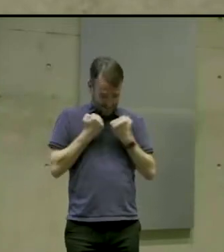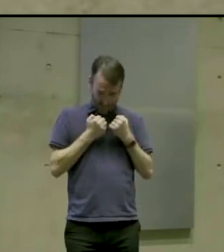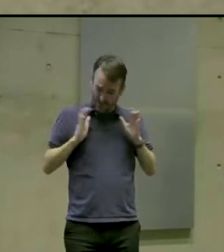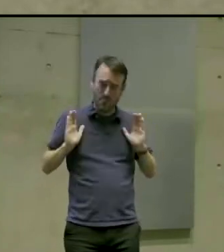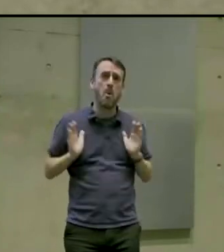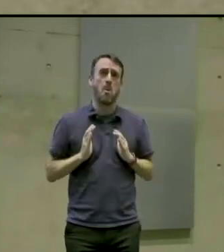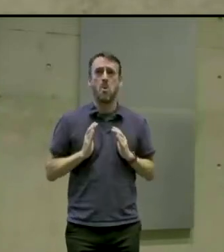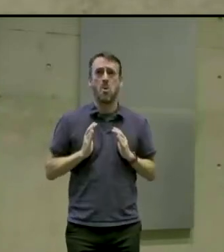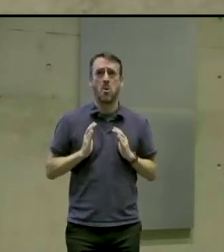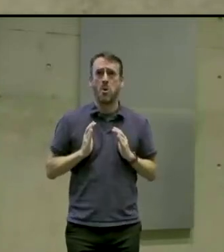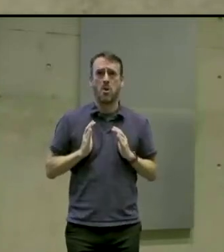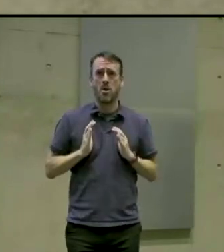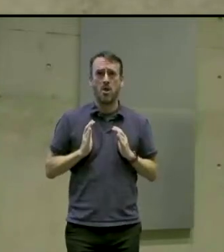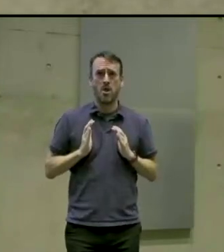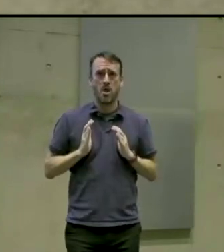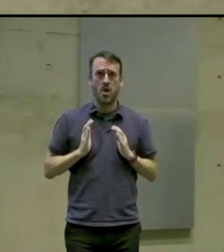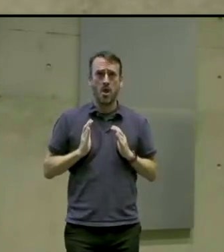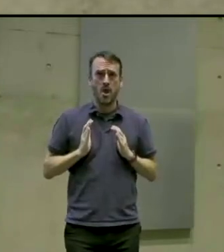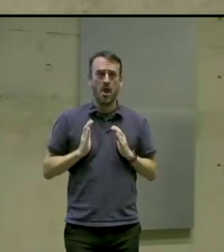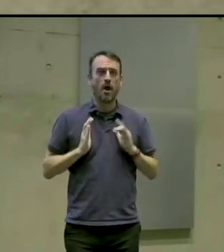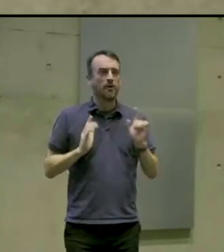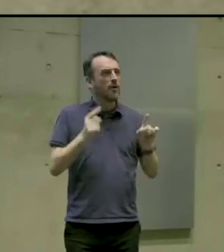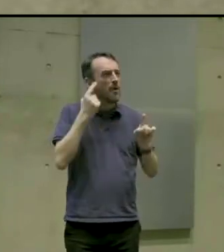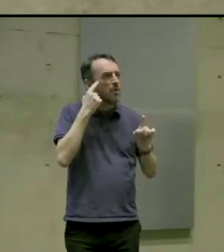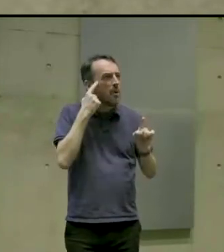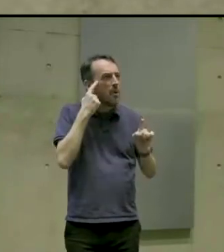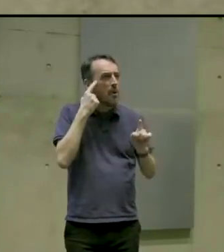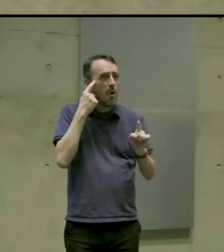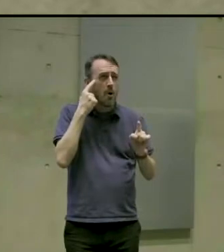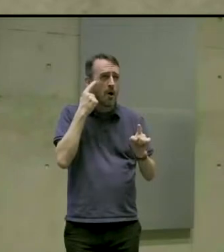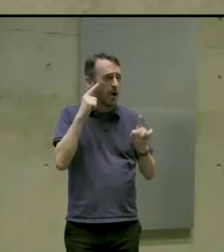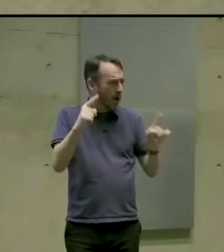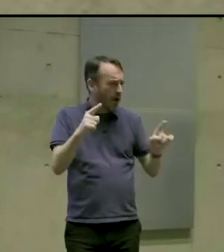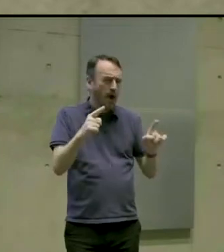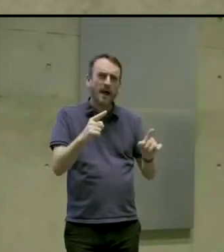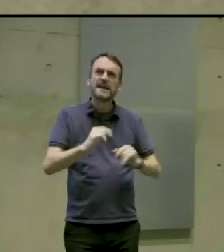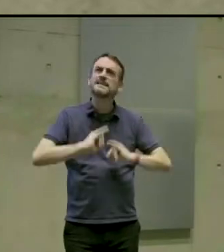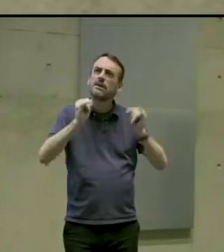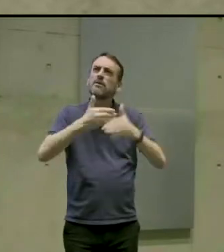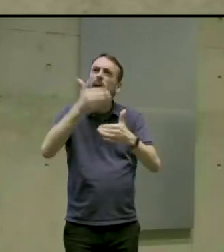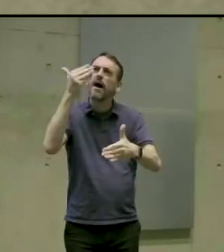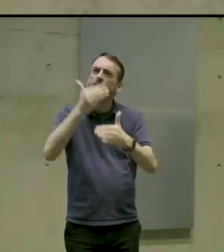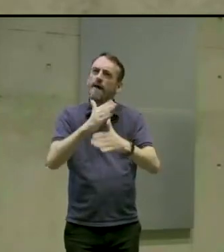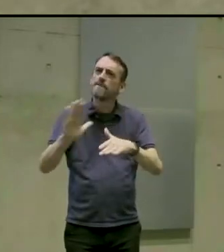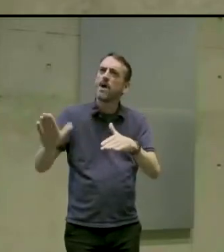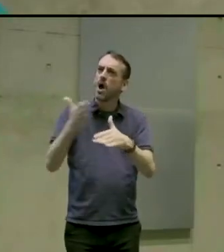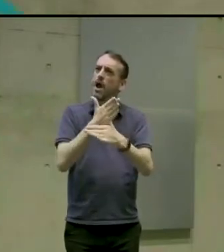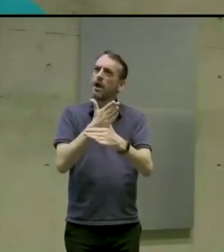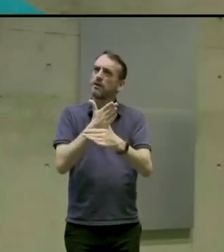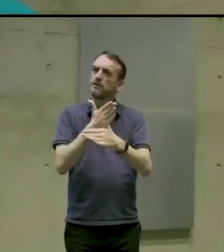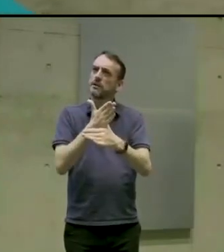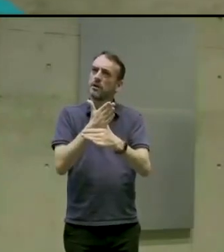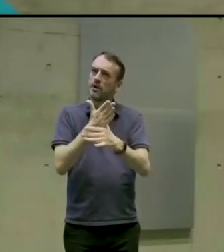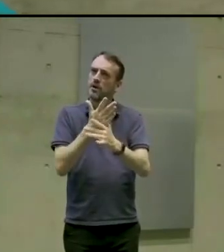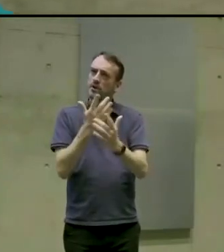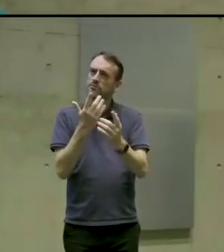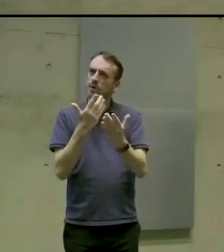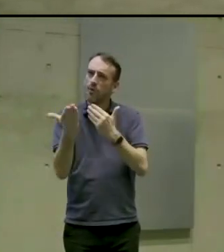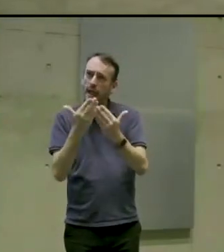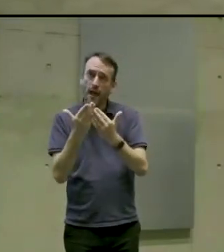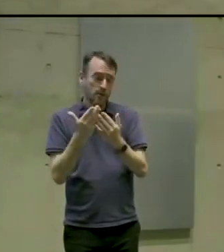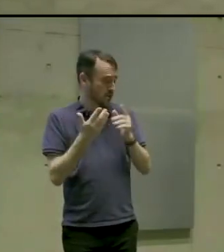we were focusing on the biggest barriers in the games. For example, someone who was blind and needed to be able to navigate the game.